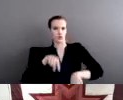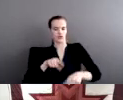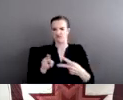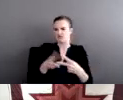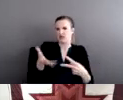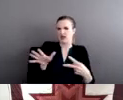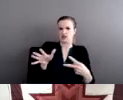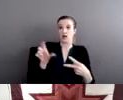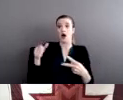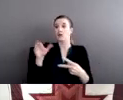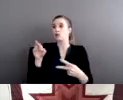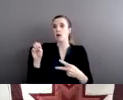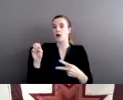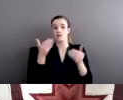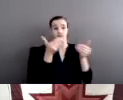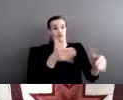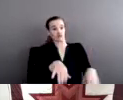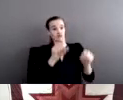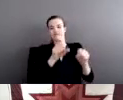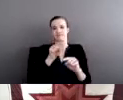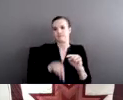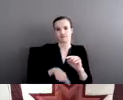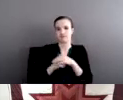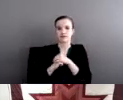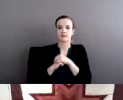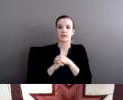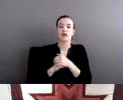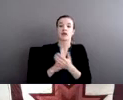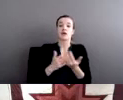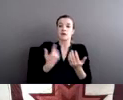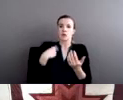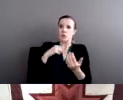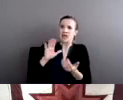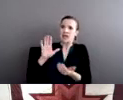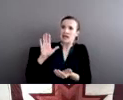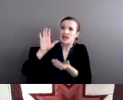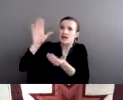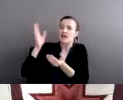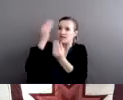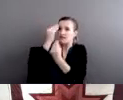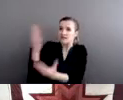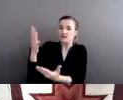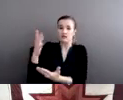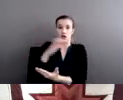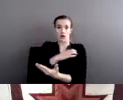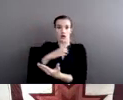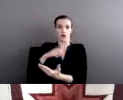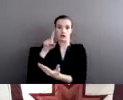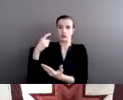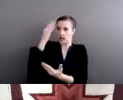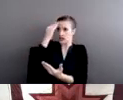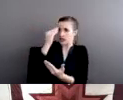articulate to lawmakers was that many, many Native people living on reservations today are